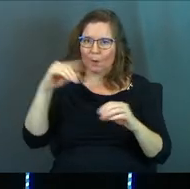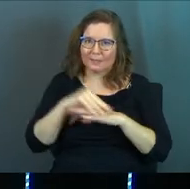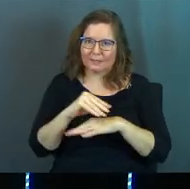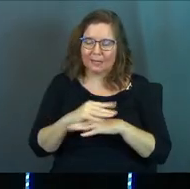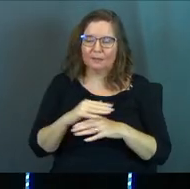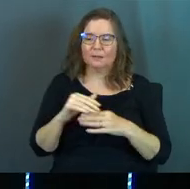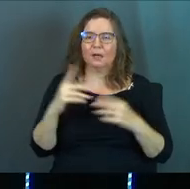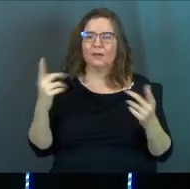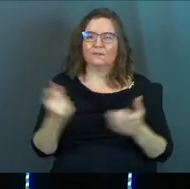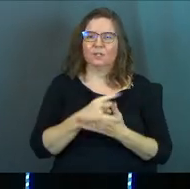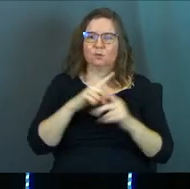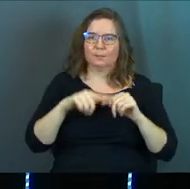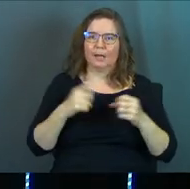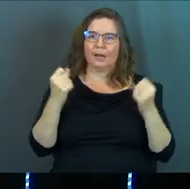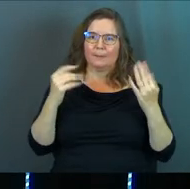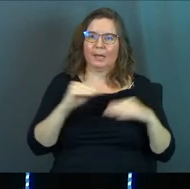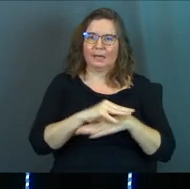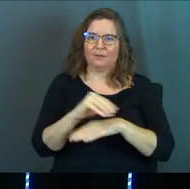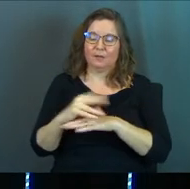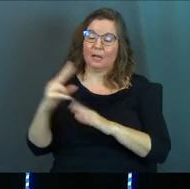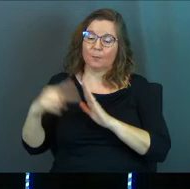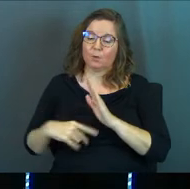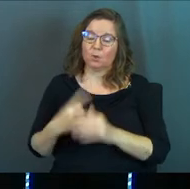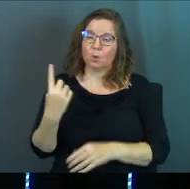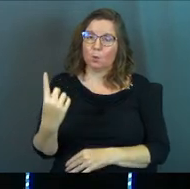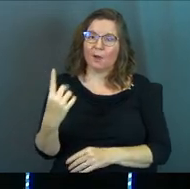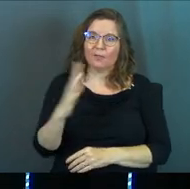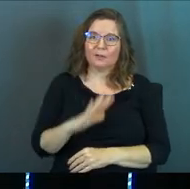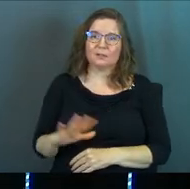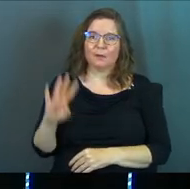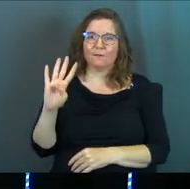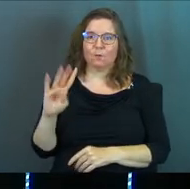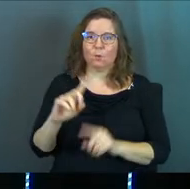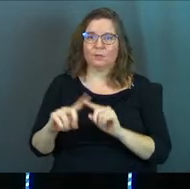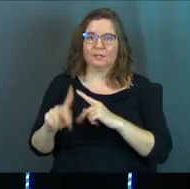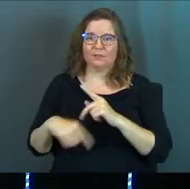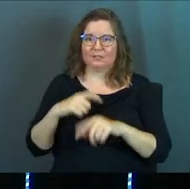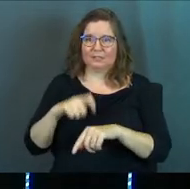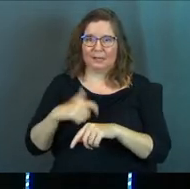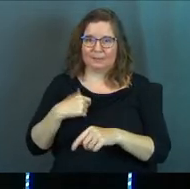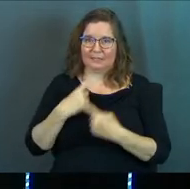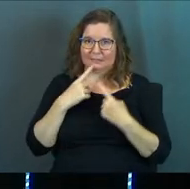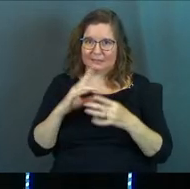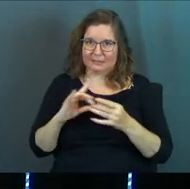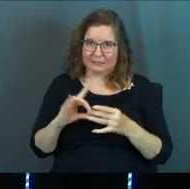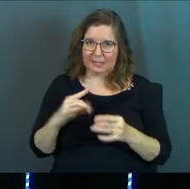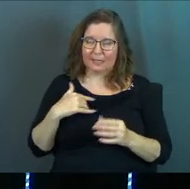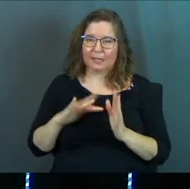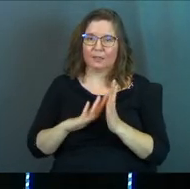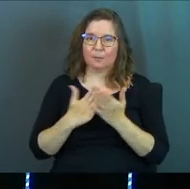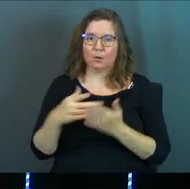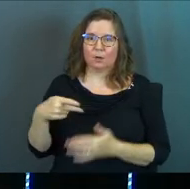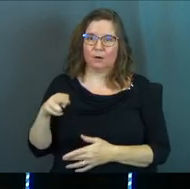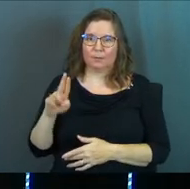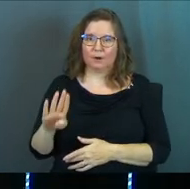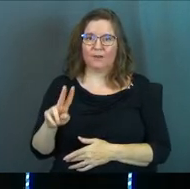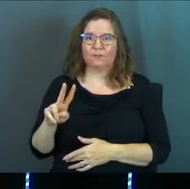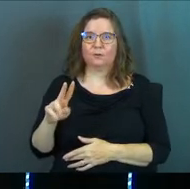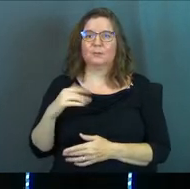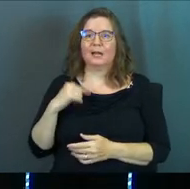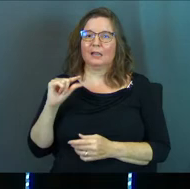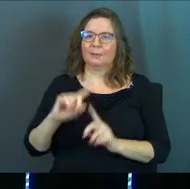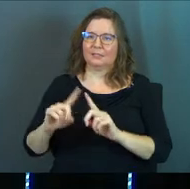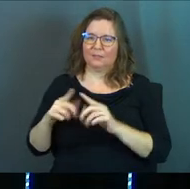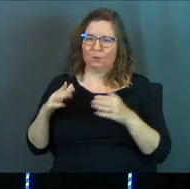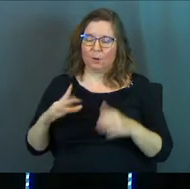Victory depends on having many advisors. Now I'm just reading you one. There's about four different times this gets said in the book of Proverbs in slightly